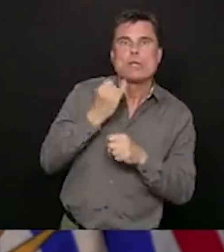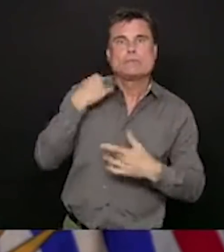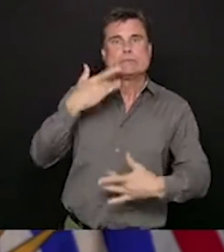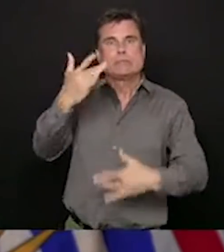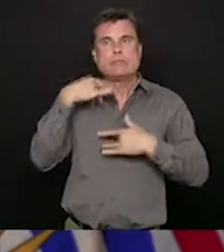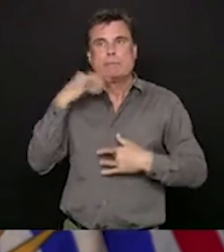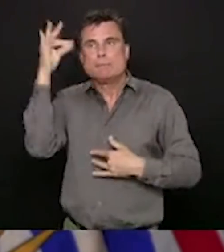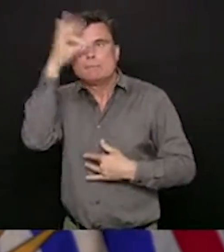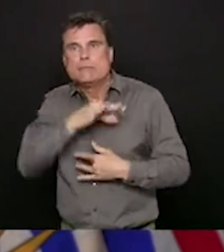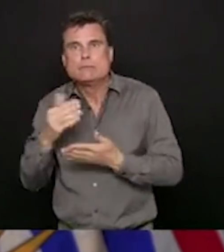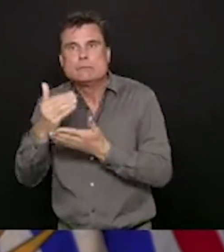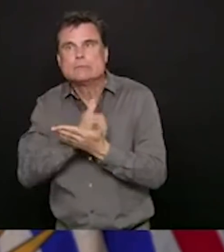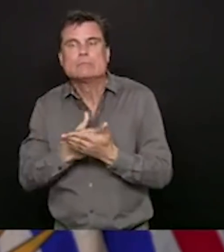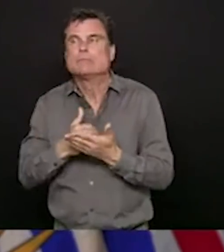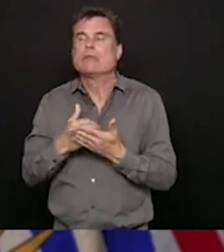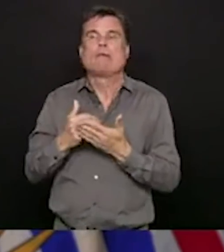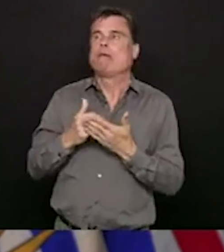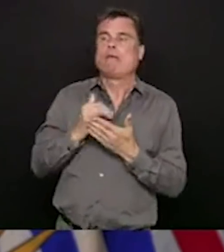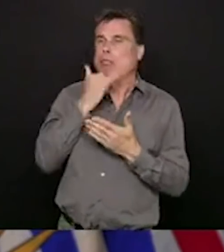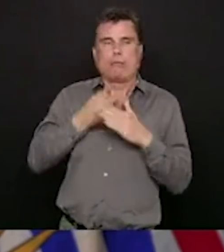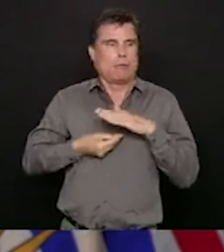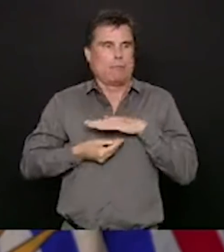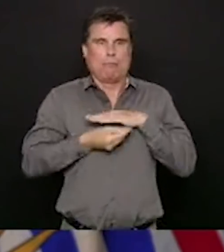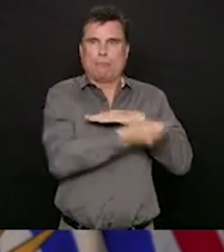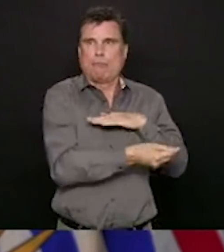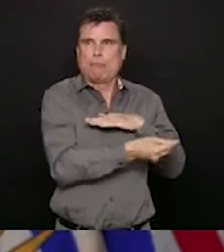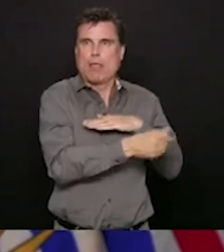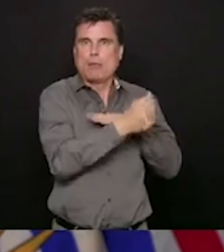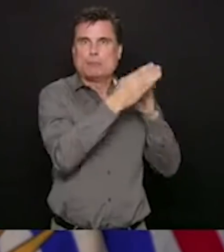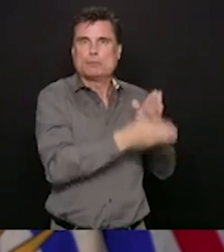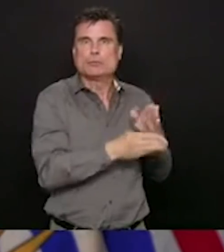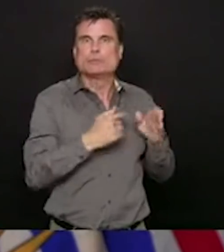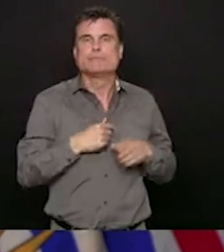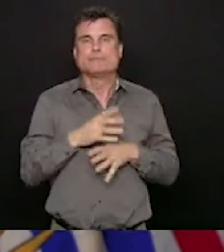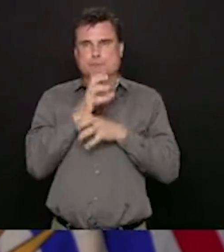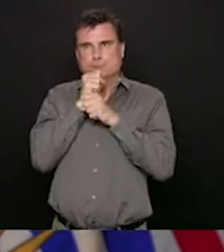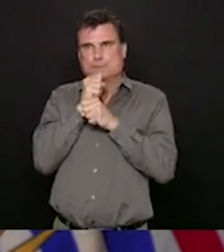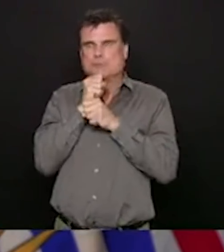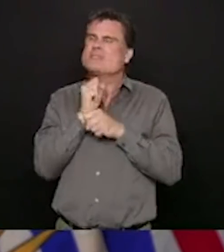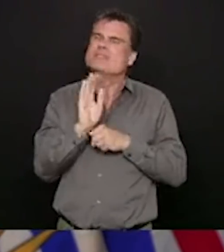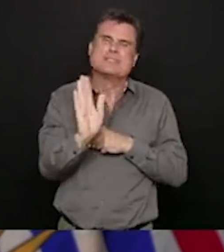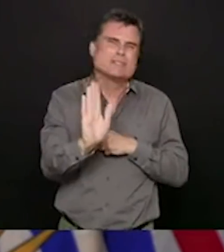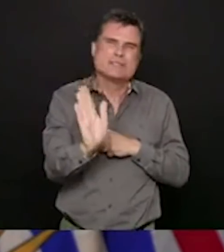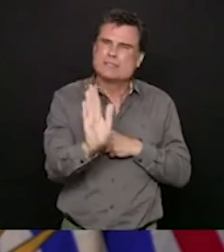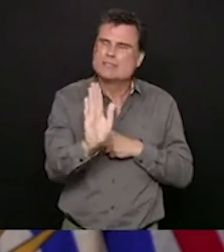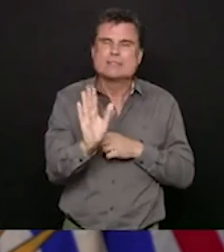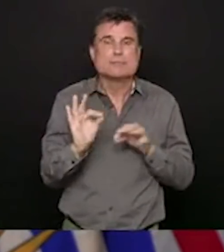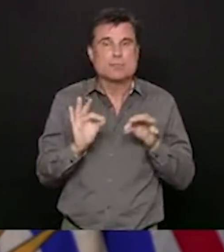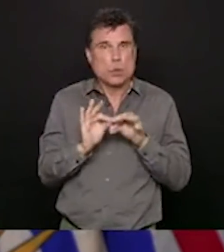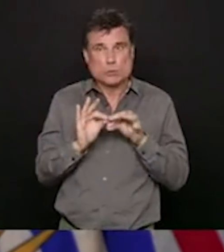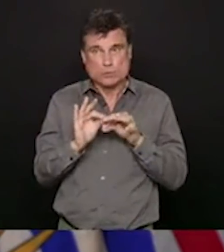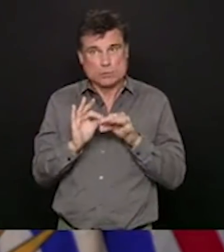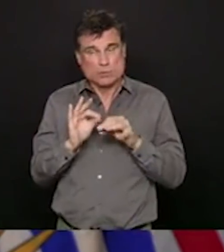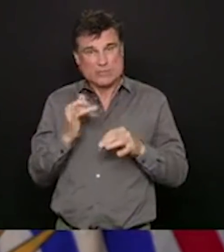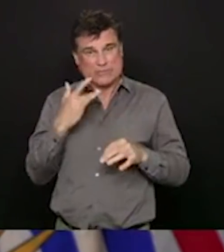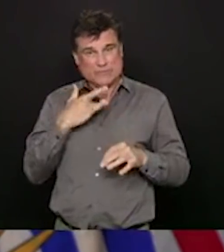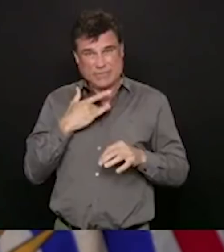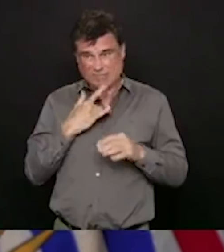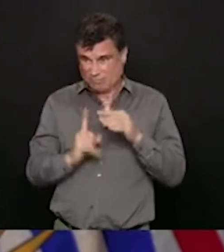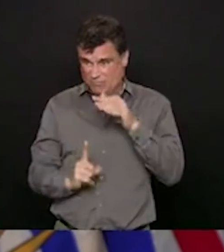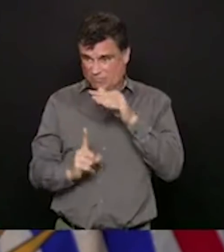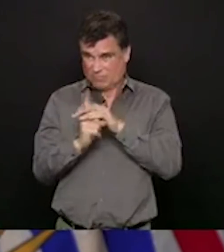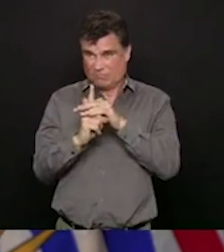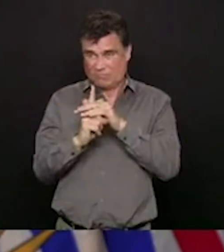of having very broad testing in those types of environments, to make sure that we catch everybody,